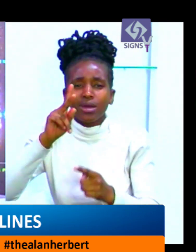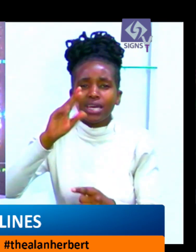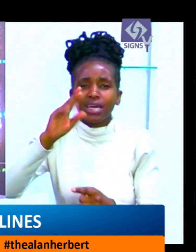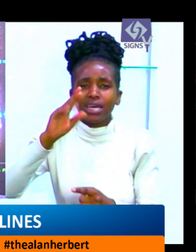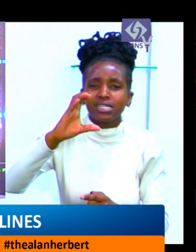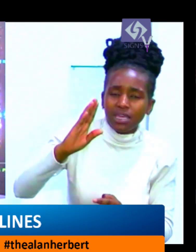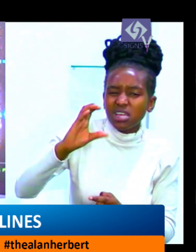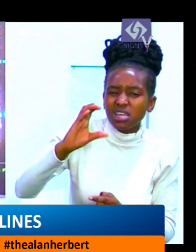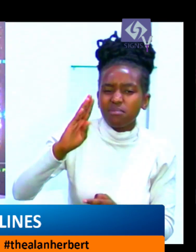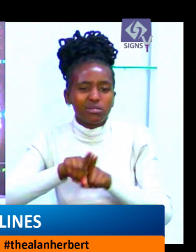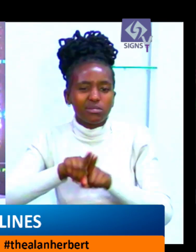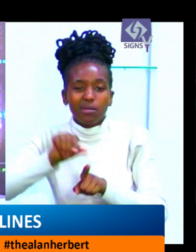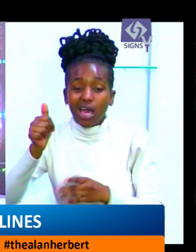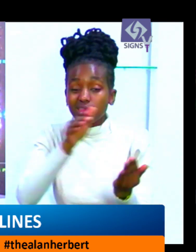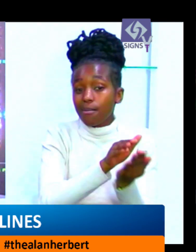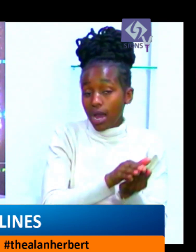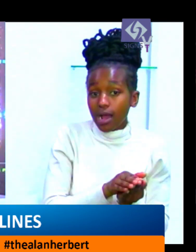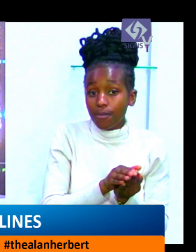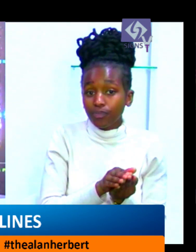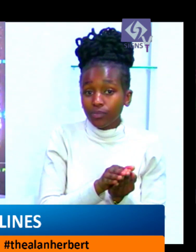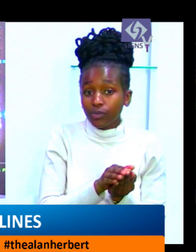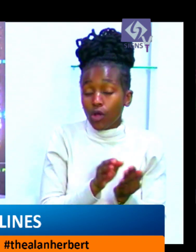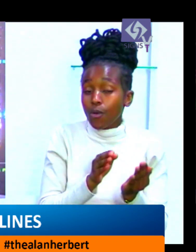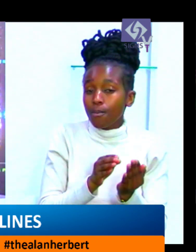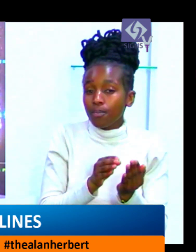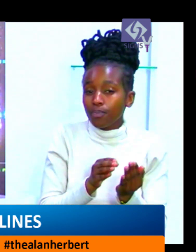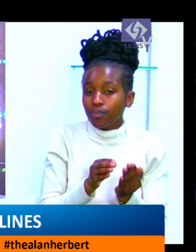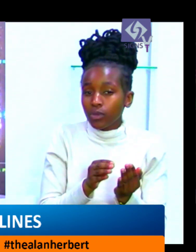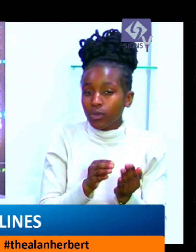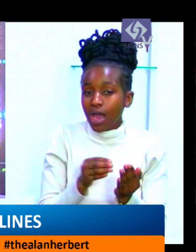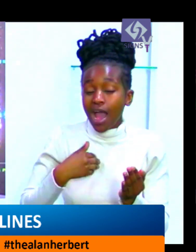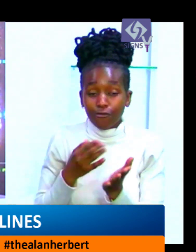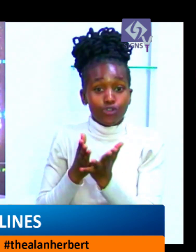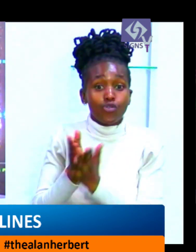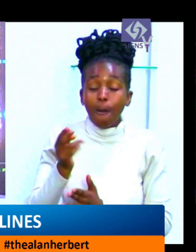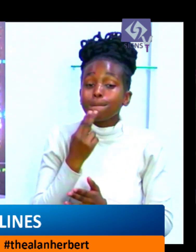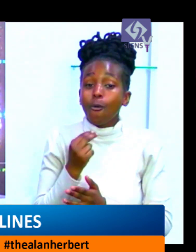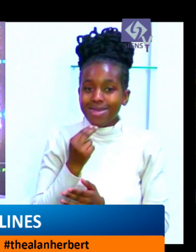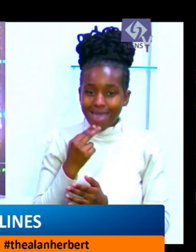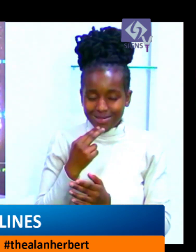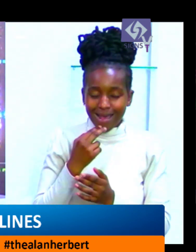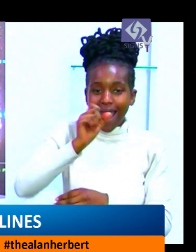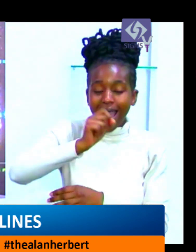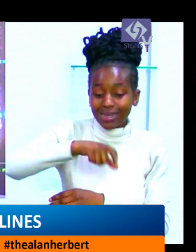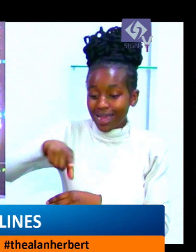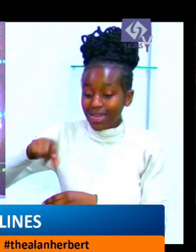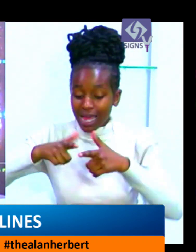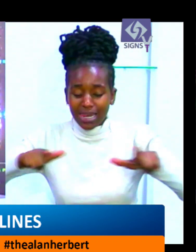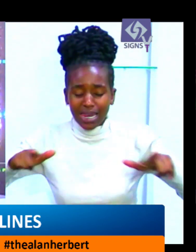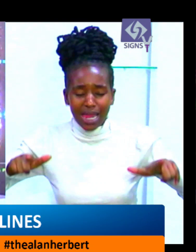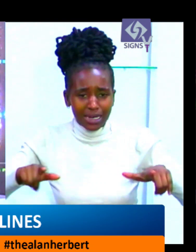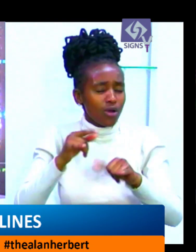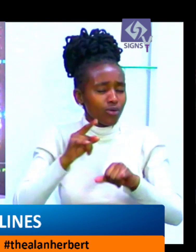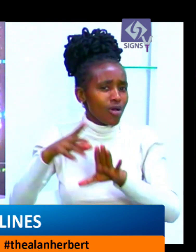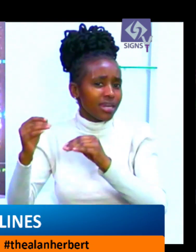Bank, Kenya shillings $2.8 billion, while the government, through the Kenya Sugar Board Commodity Fund and